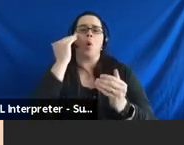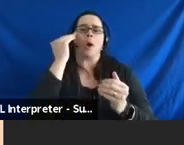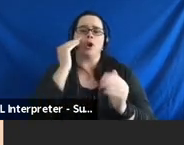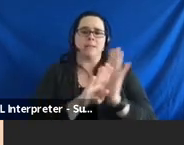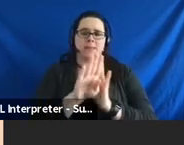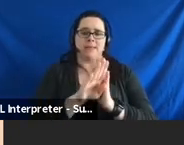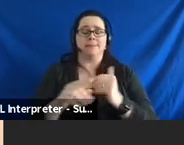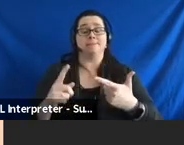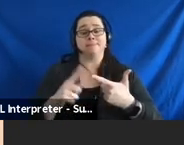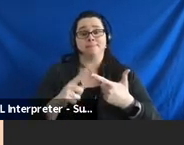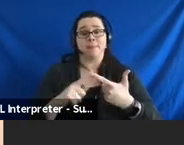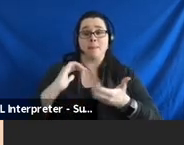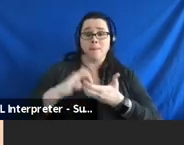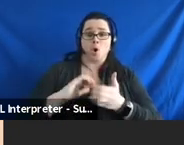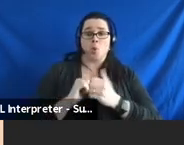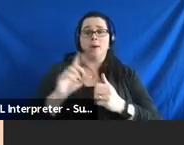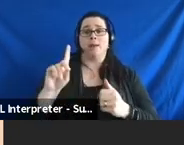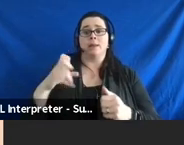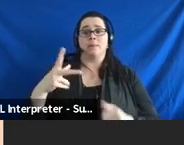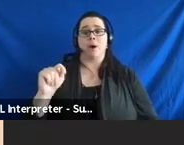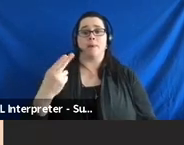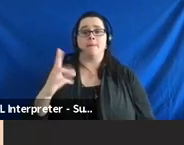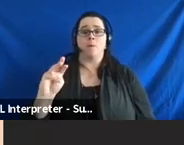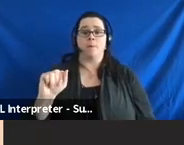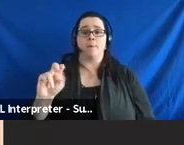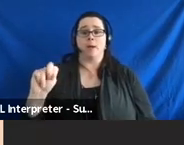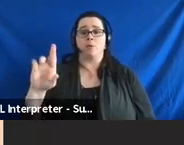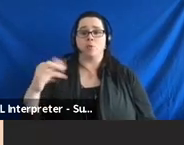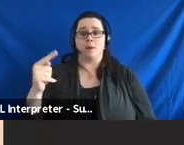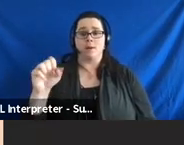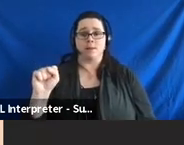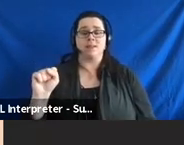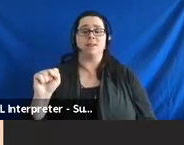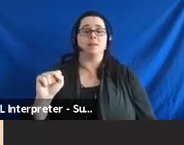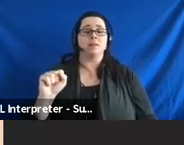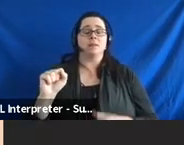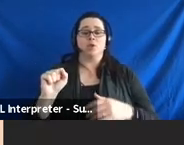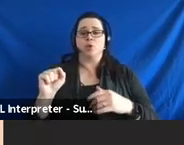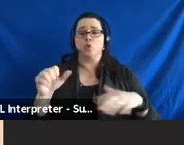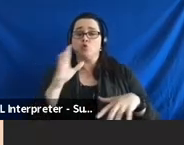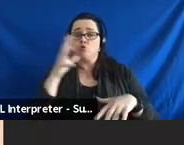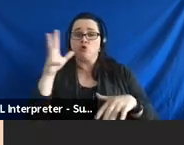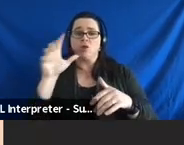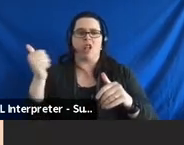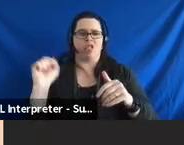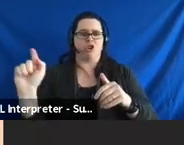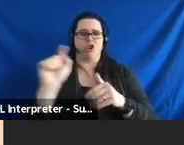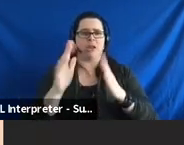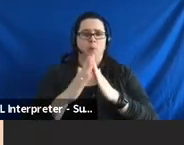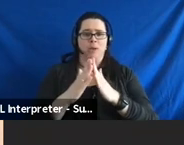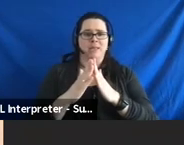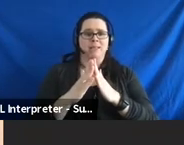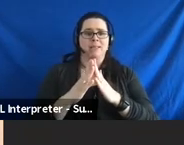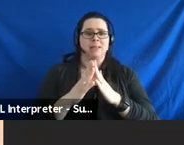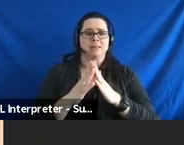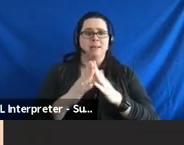The second one is to partner with the Department of Human Rights to host the best and other rural communities and then try to continue